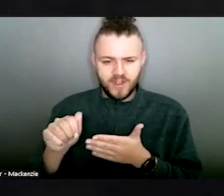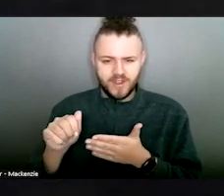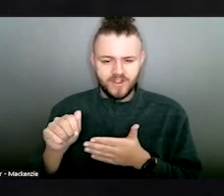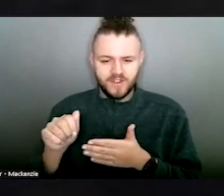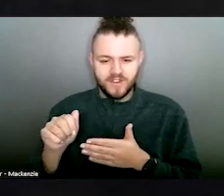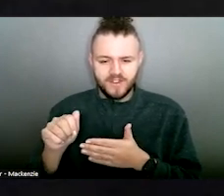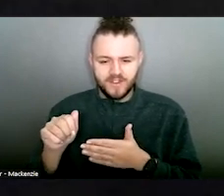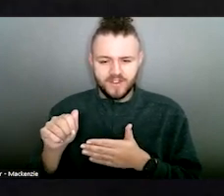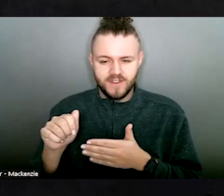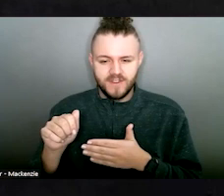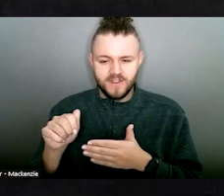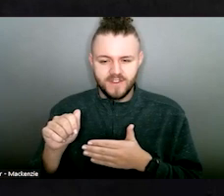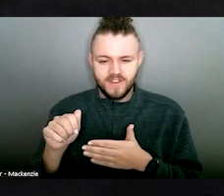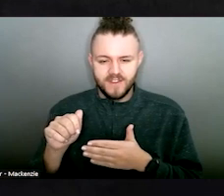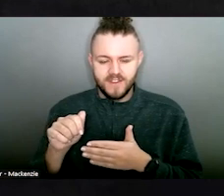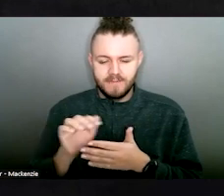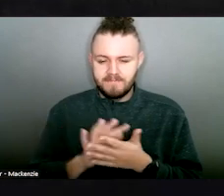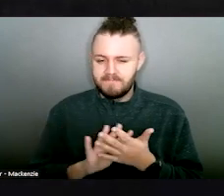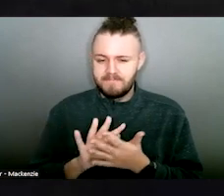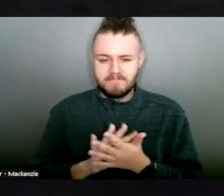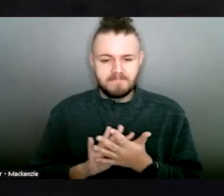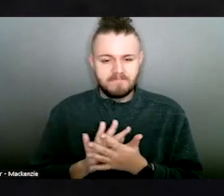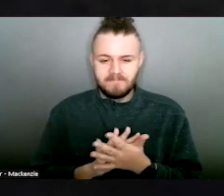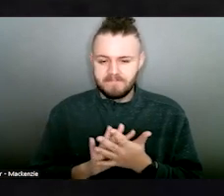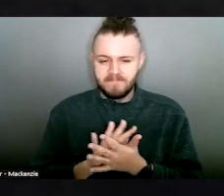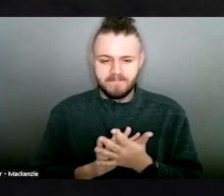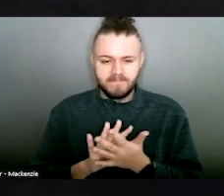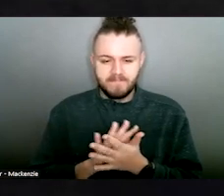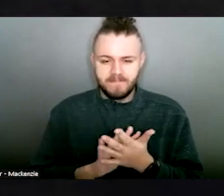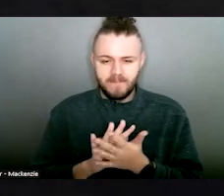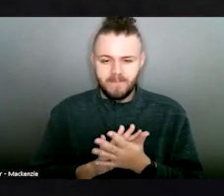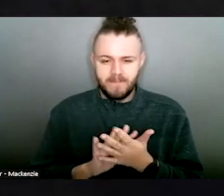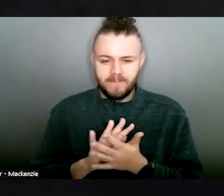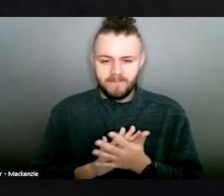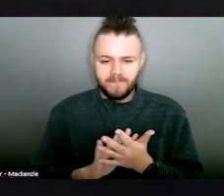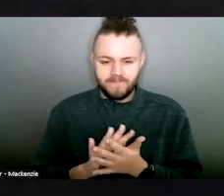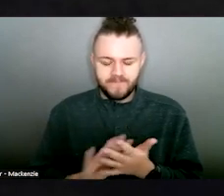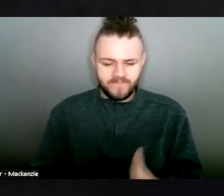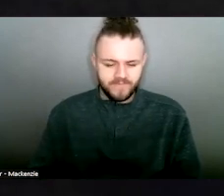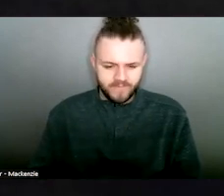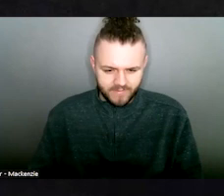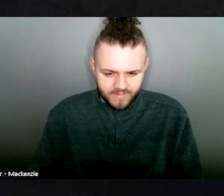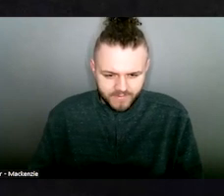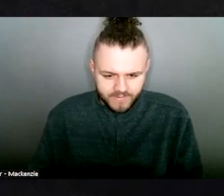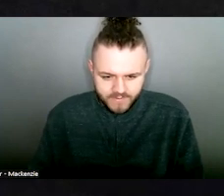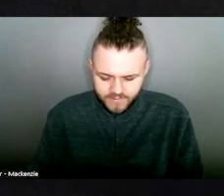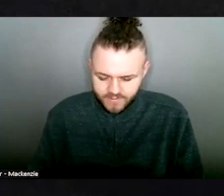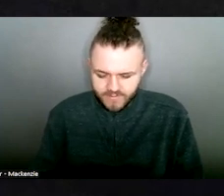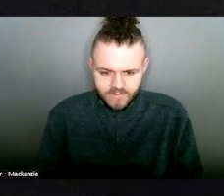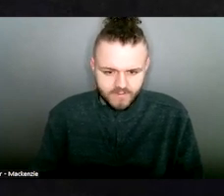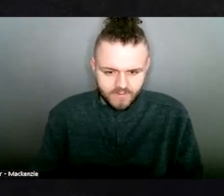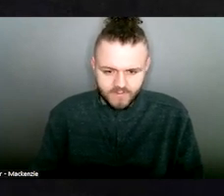They heard of their last plan was to keep that $20 million in their budget. And to do that,